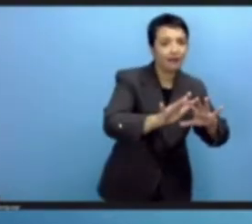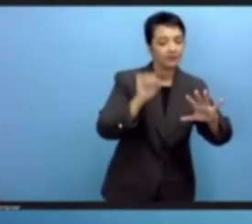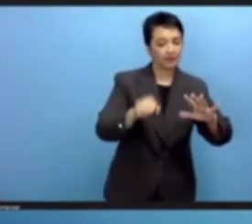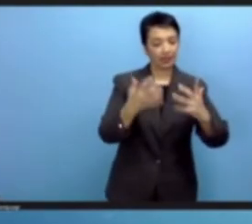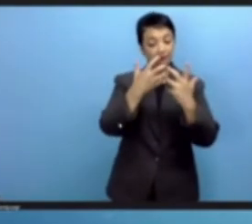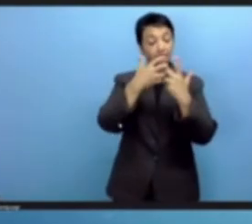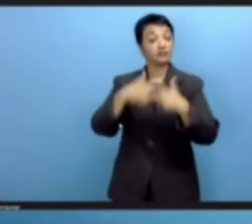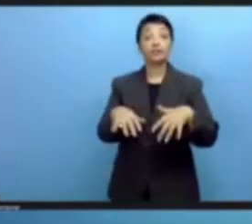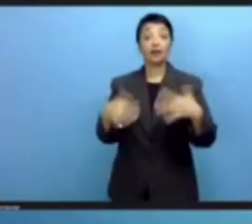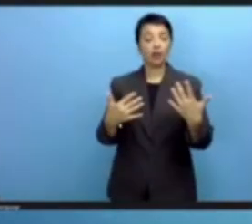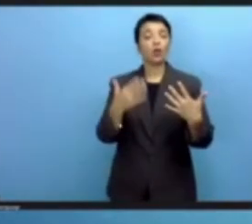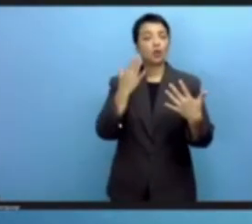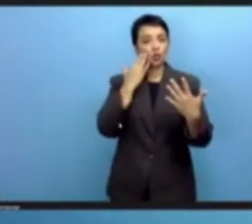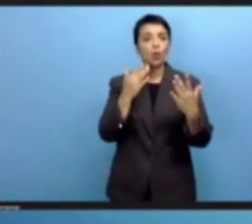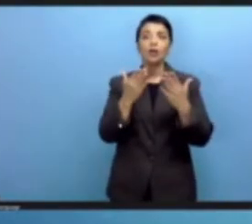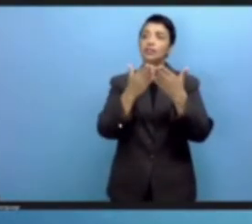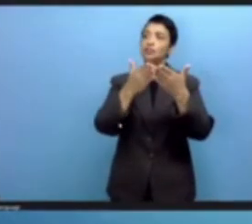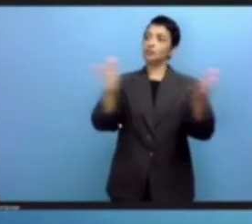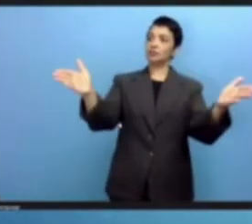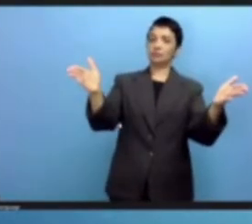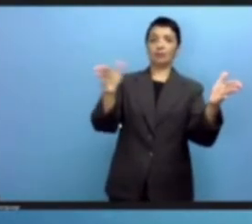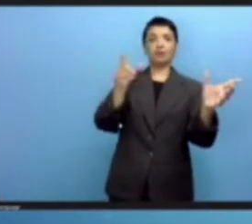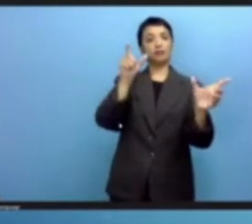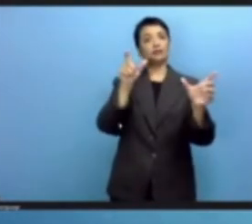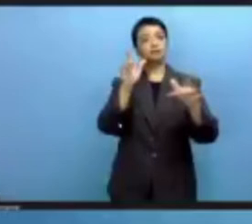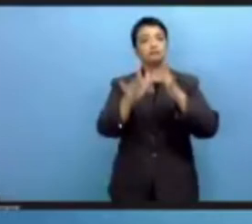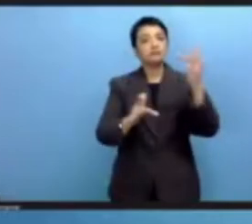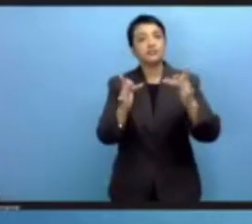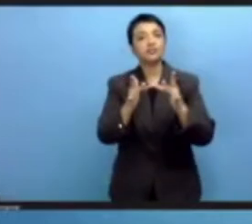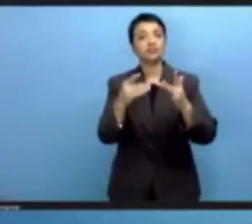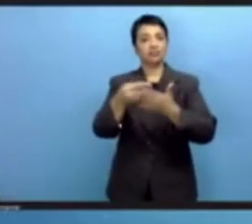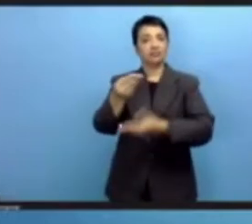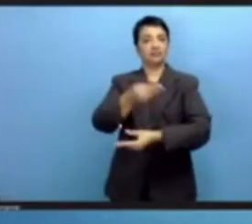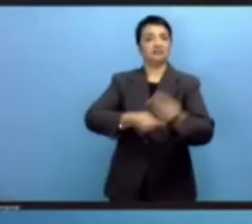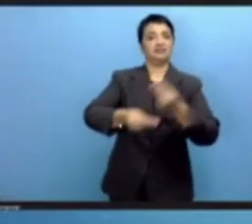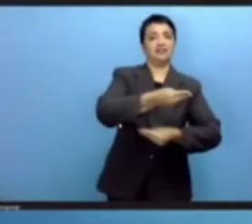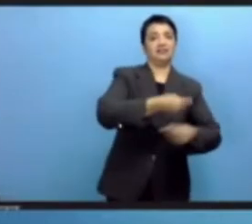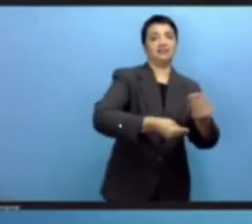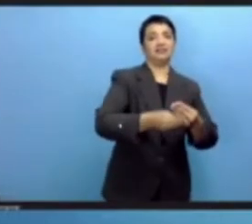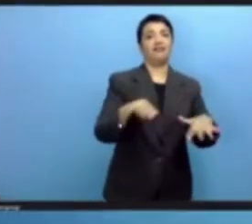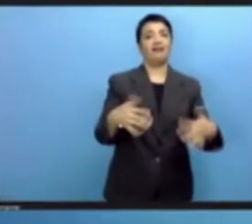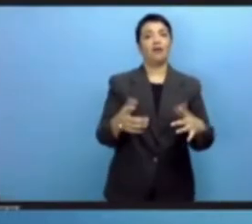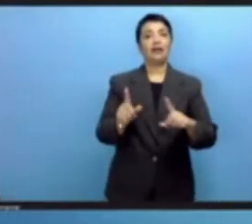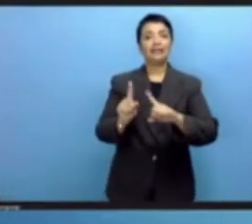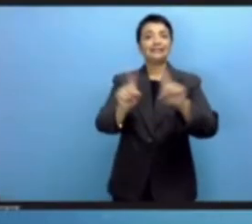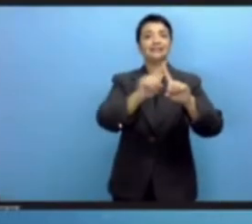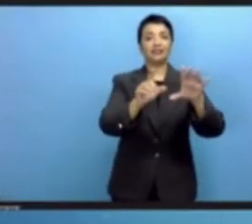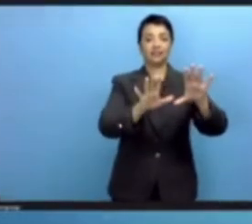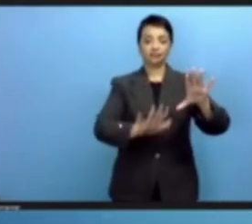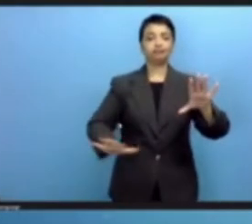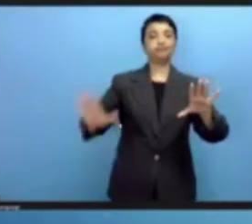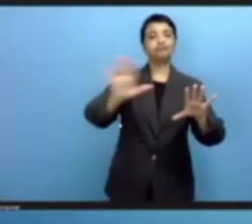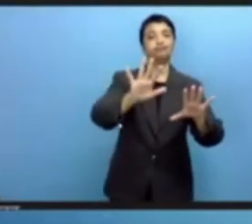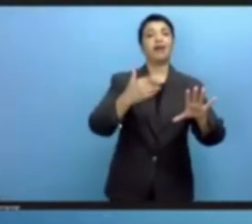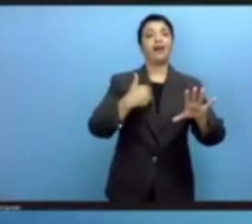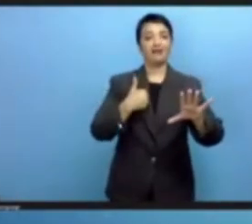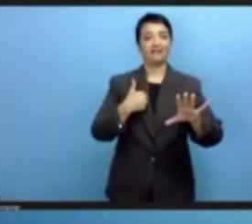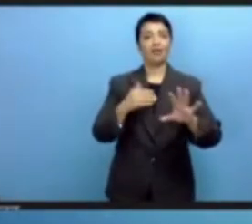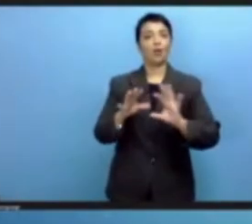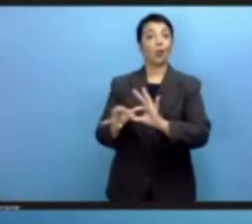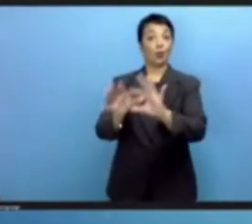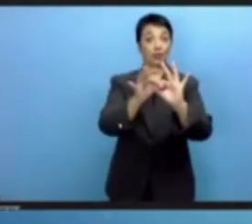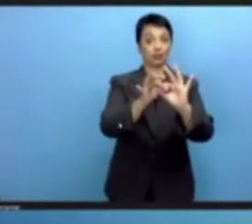digital public infrastructure, digital public goods in the form of these guardrails and common rails. The third